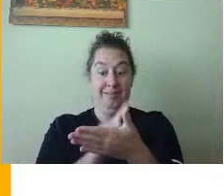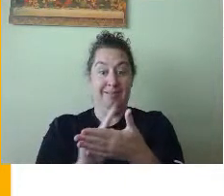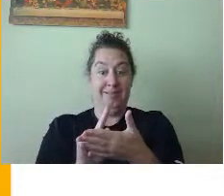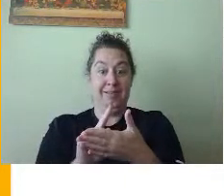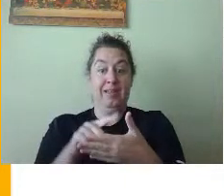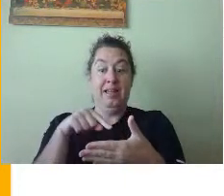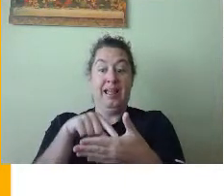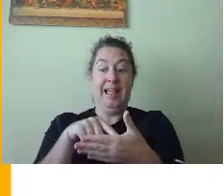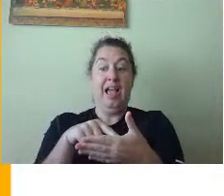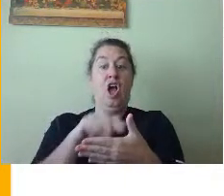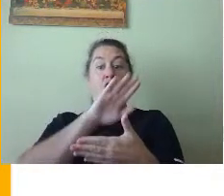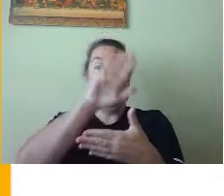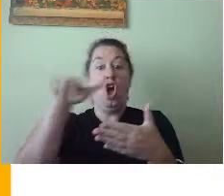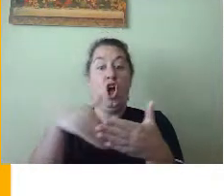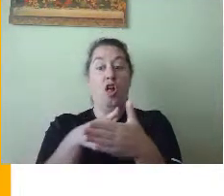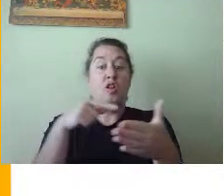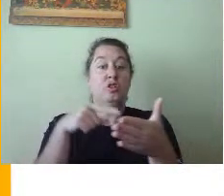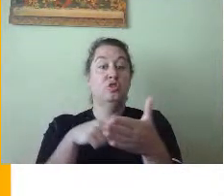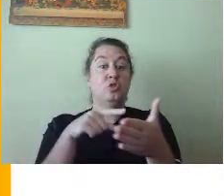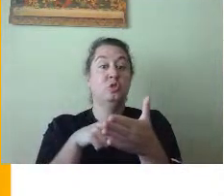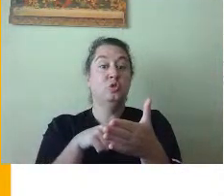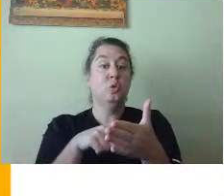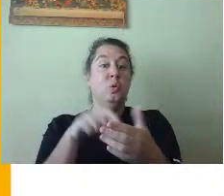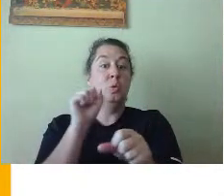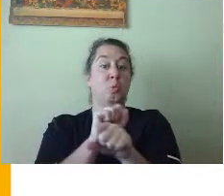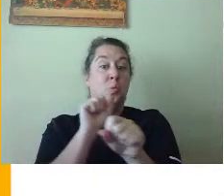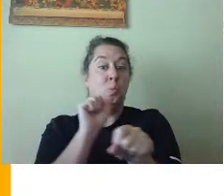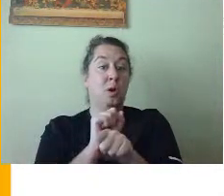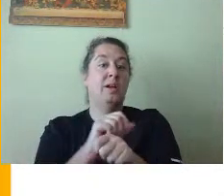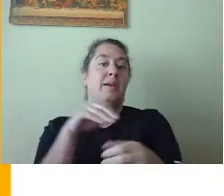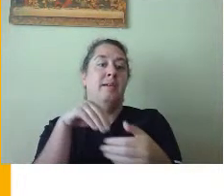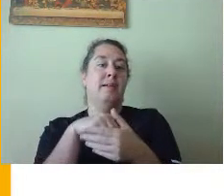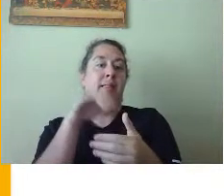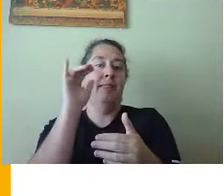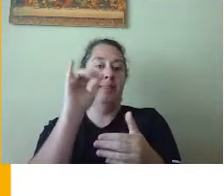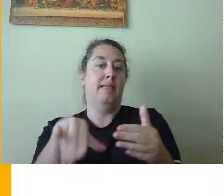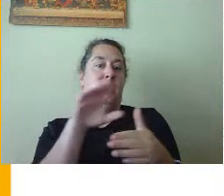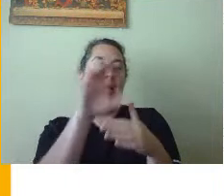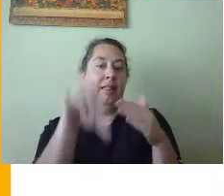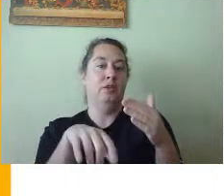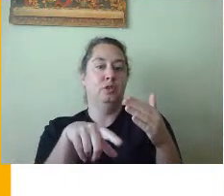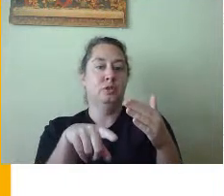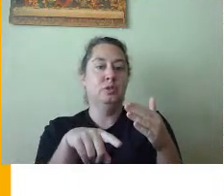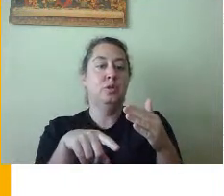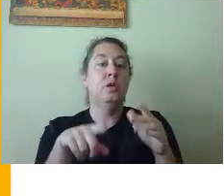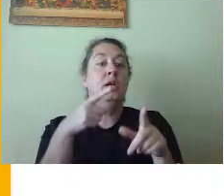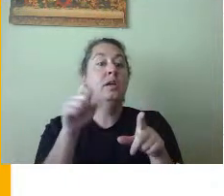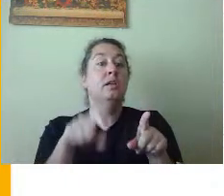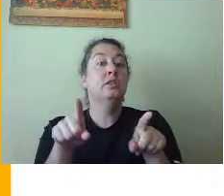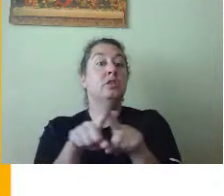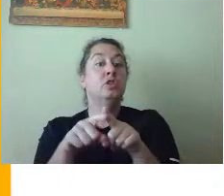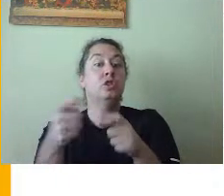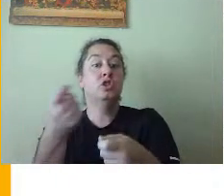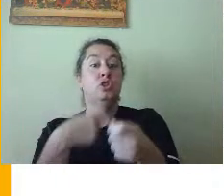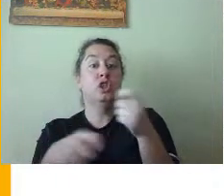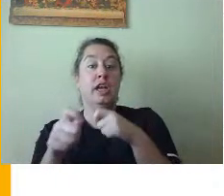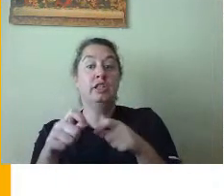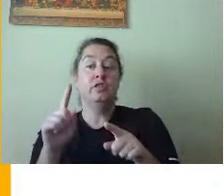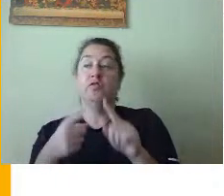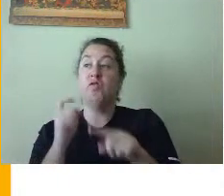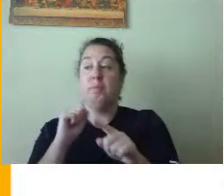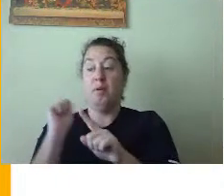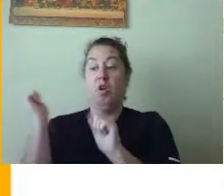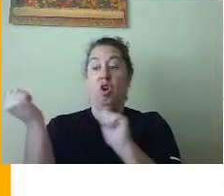every assignment that's due is going to pop up in that calendar. You can also change it out from all classes to a single